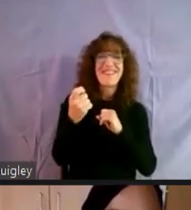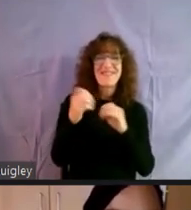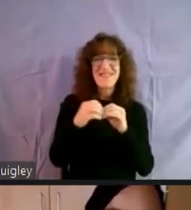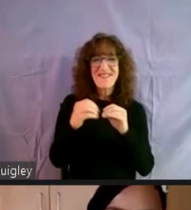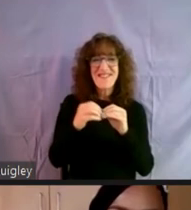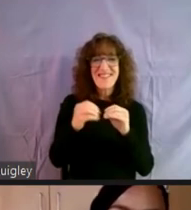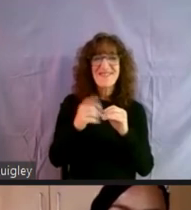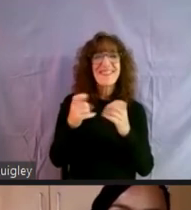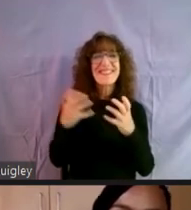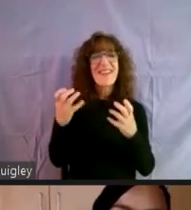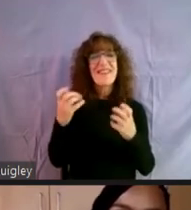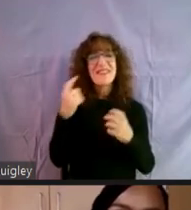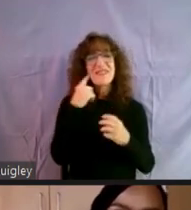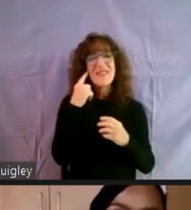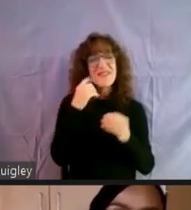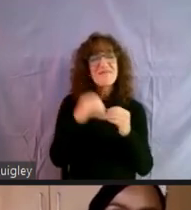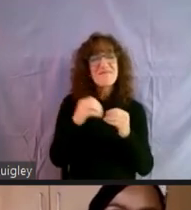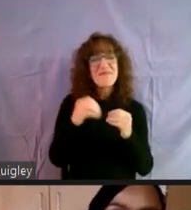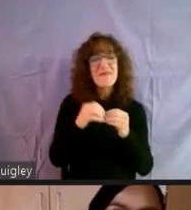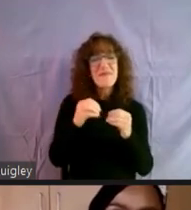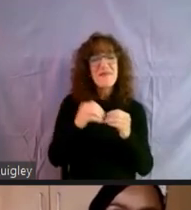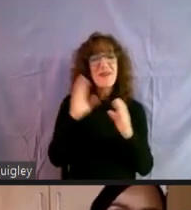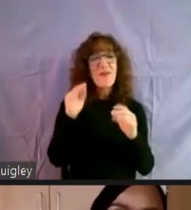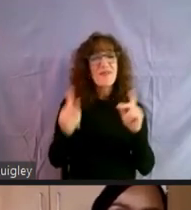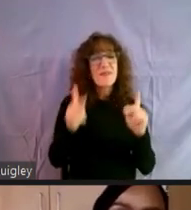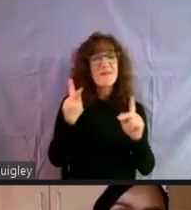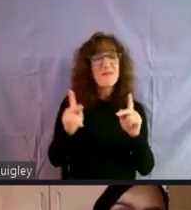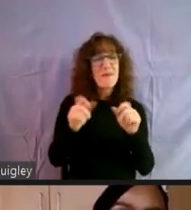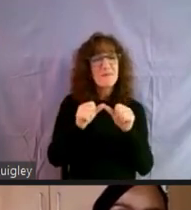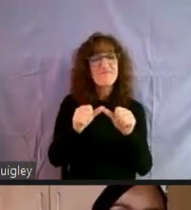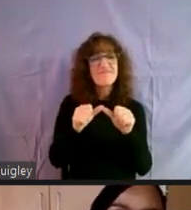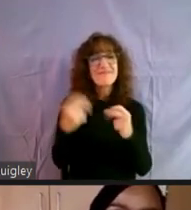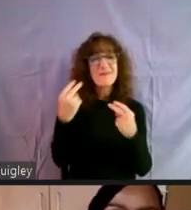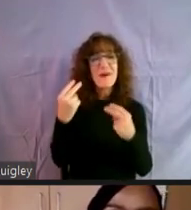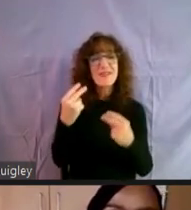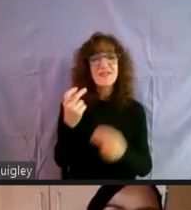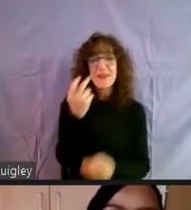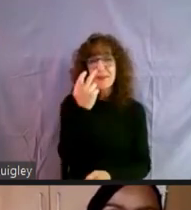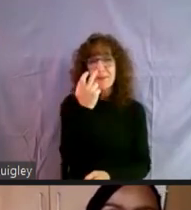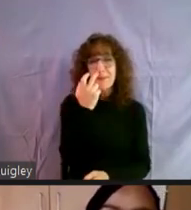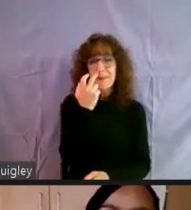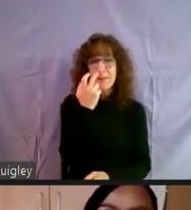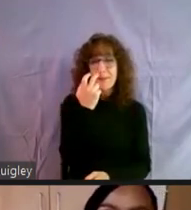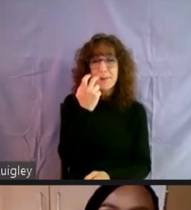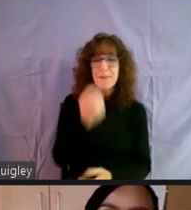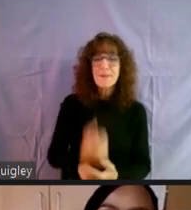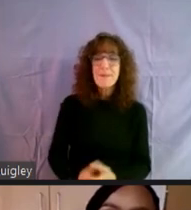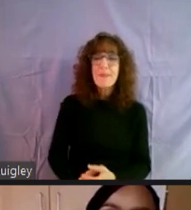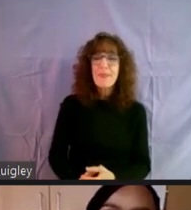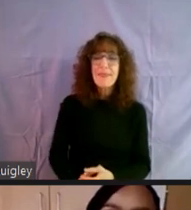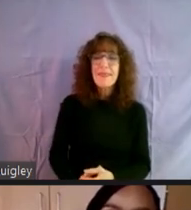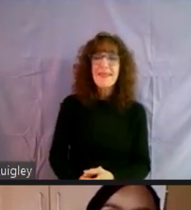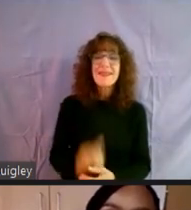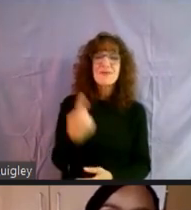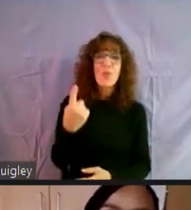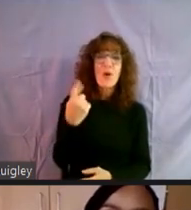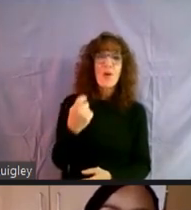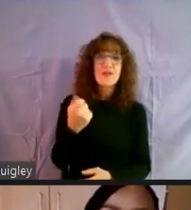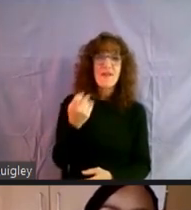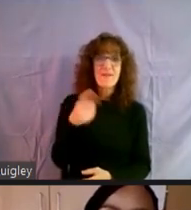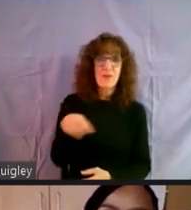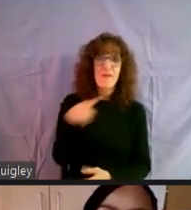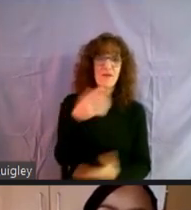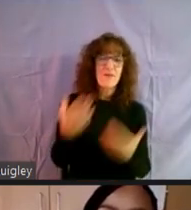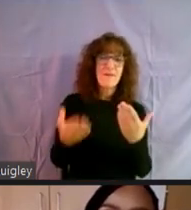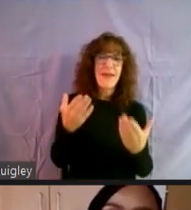because I want to hear some more from some of you, hopefully people will hang with us. Um, but here's one that a few of you might actually